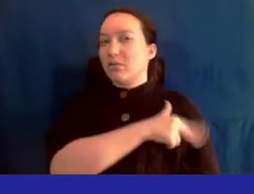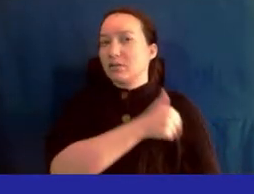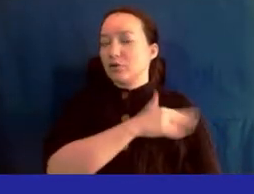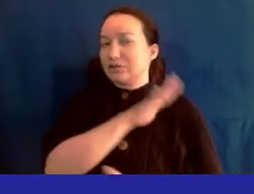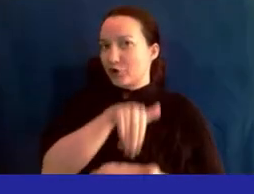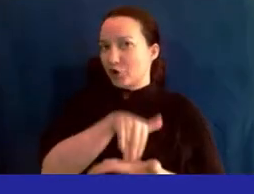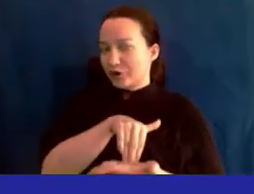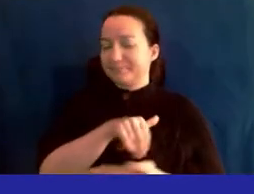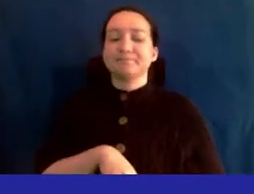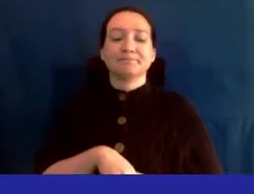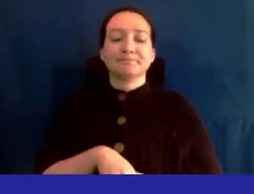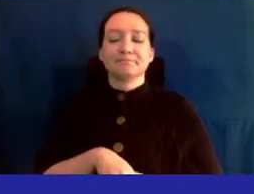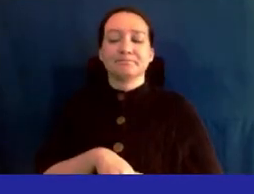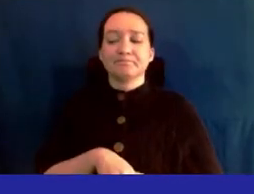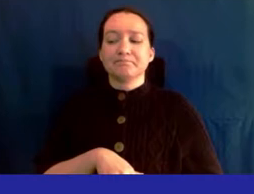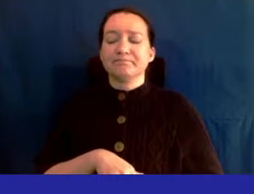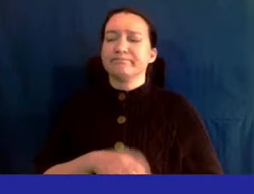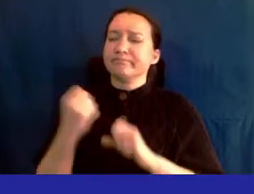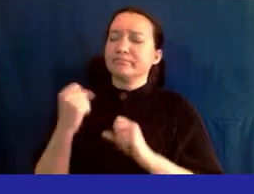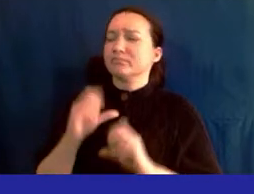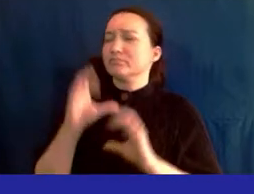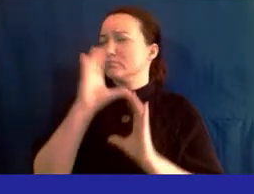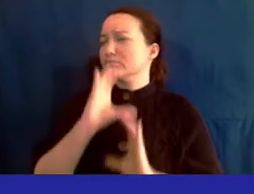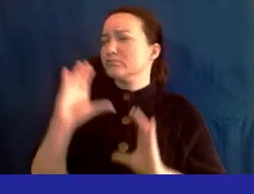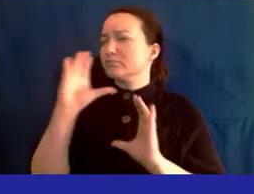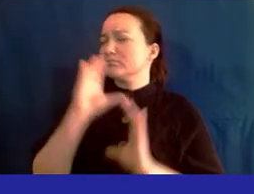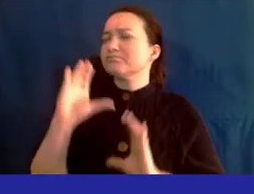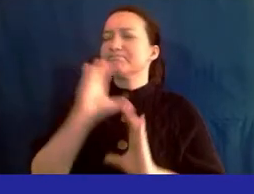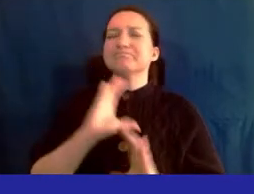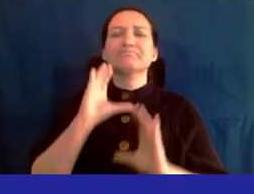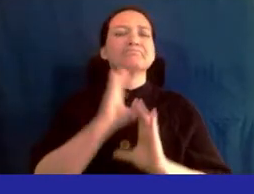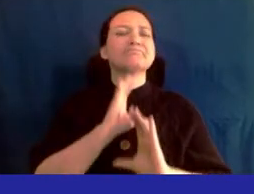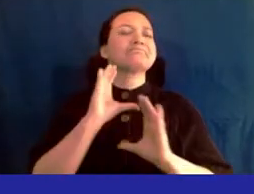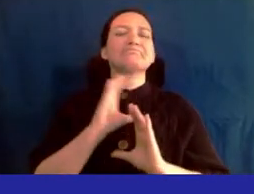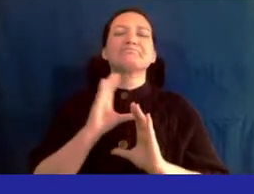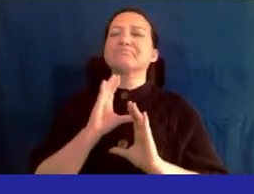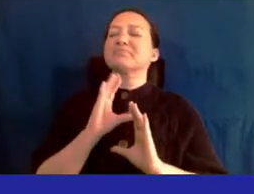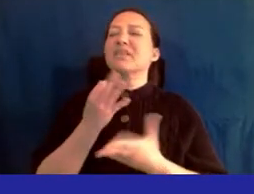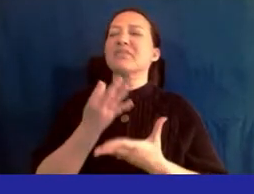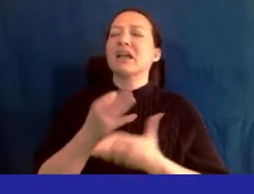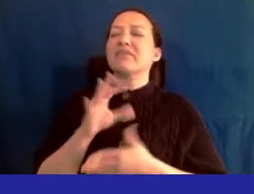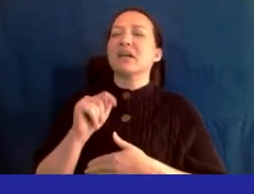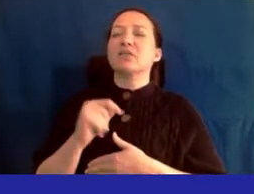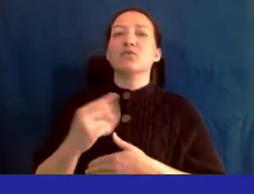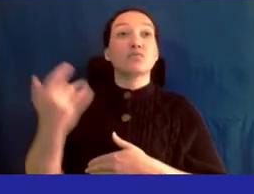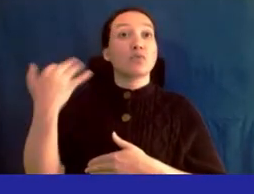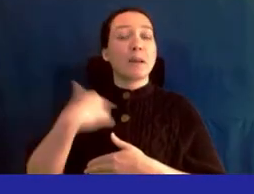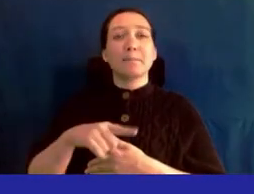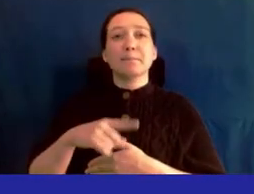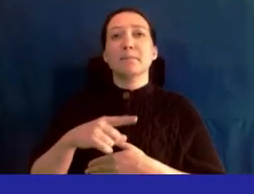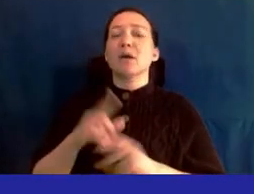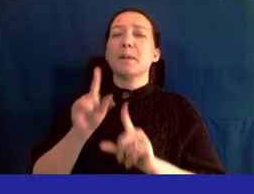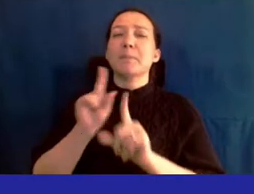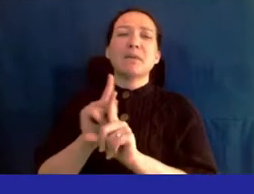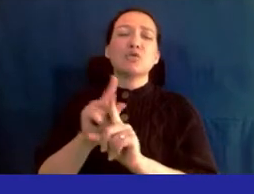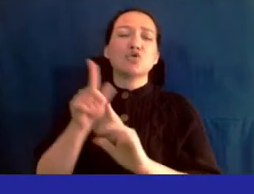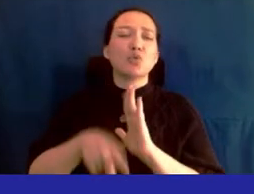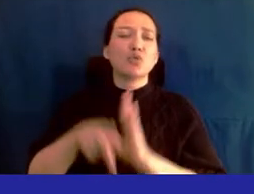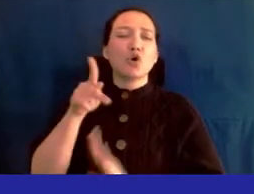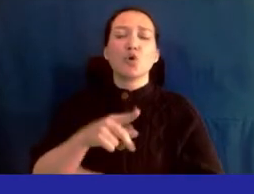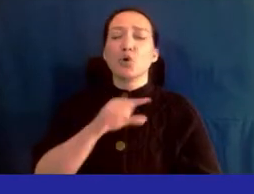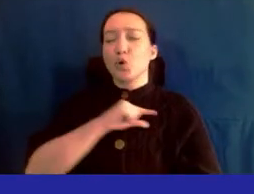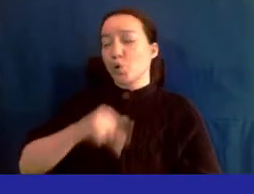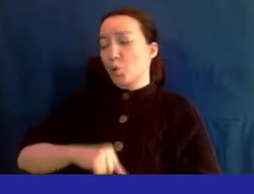after an extensive fact finding mission i learned that there was once a robust mentor program between queen's hospital